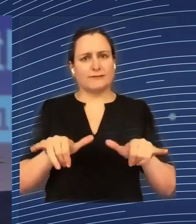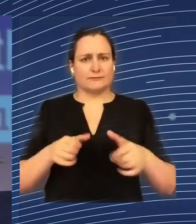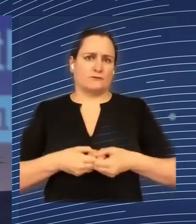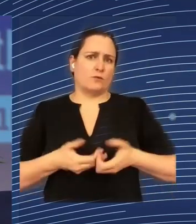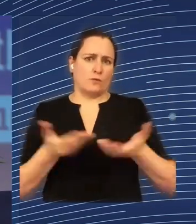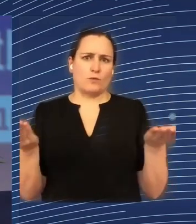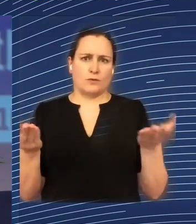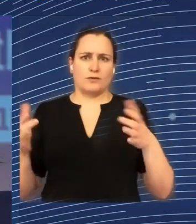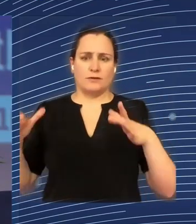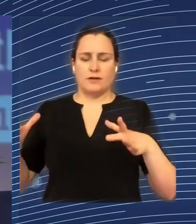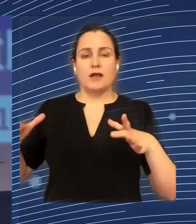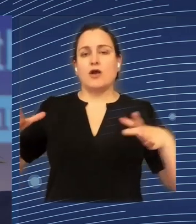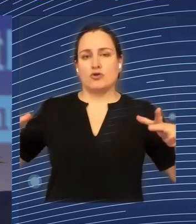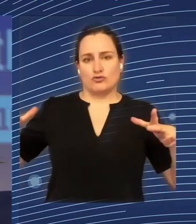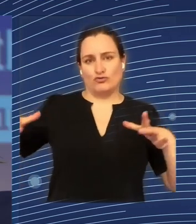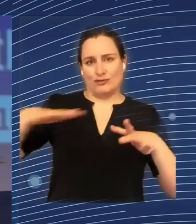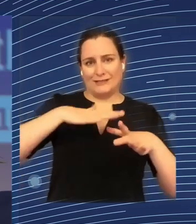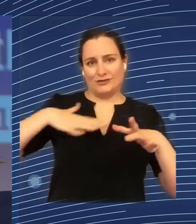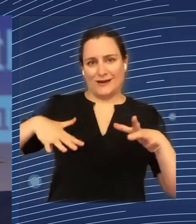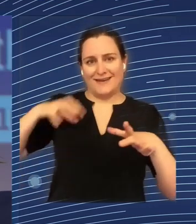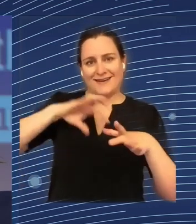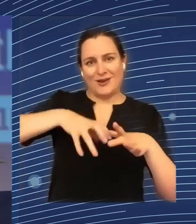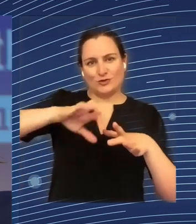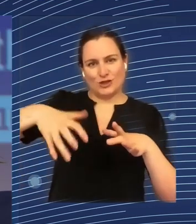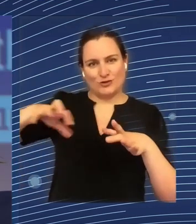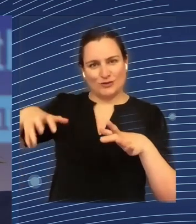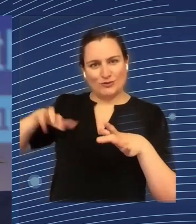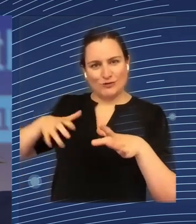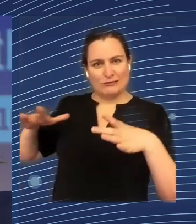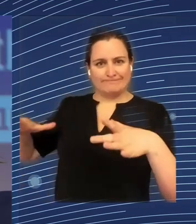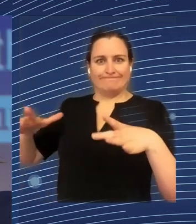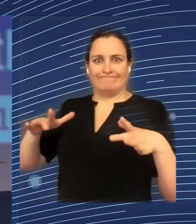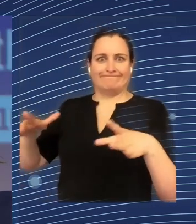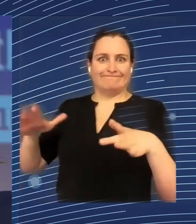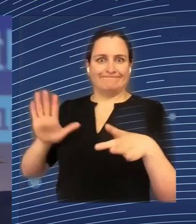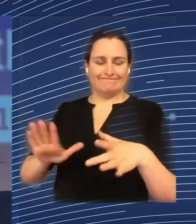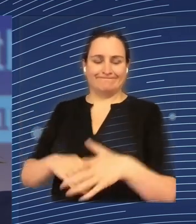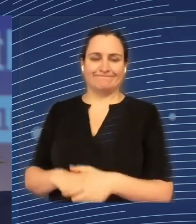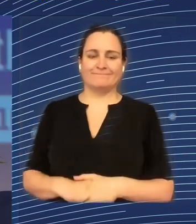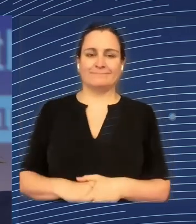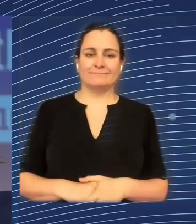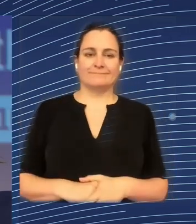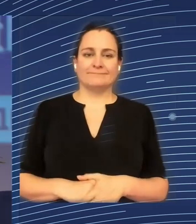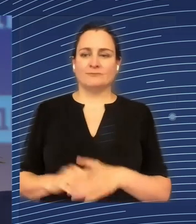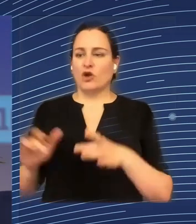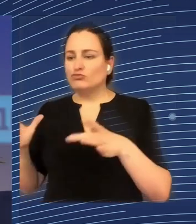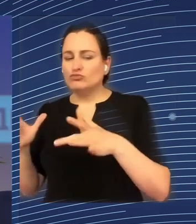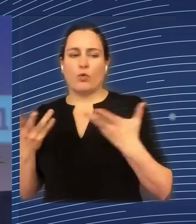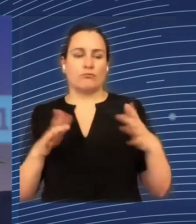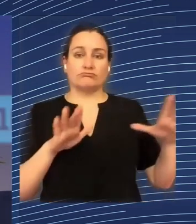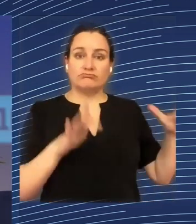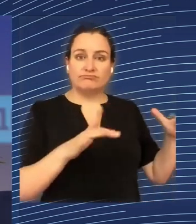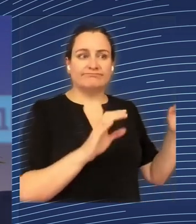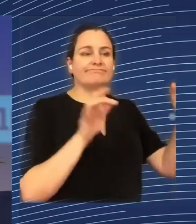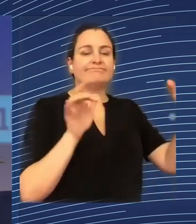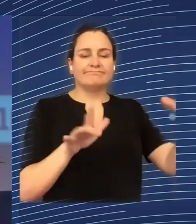but it has to remain there as well. But, of course, mostly, I mean, dedicated to less developed and